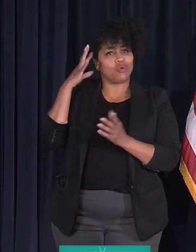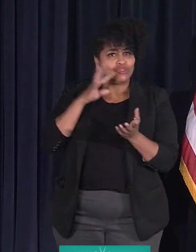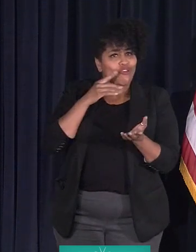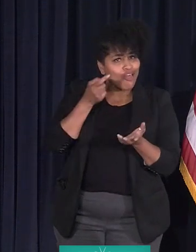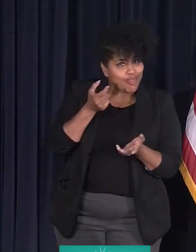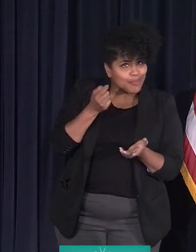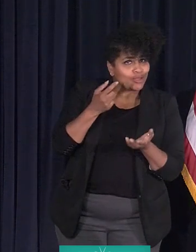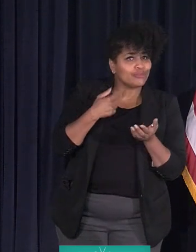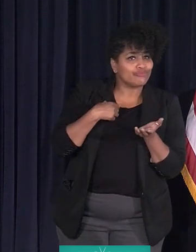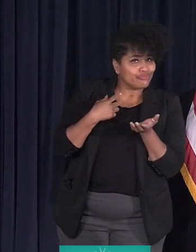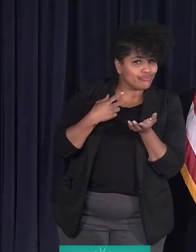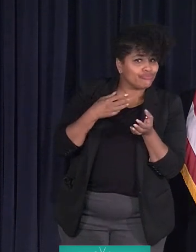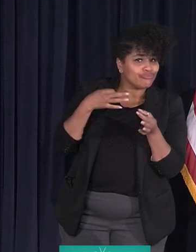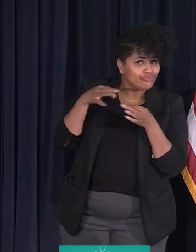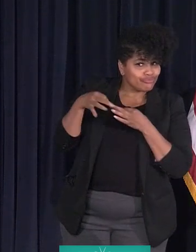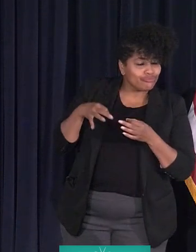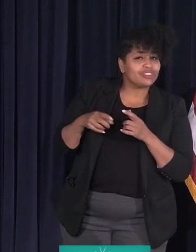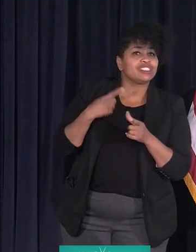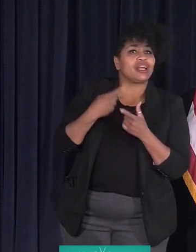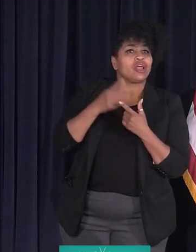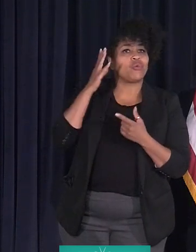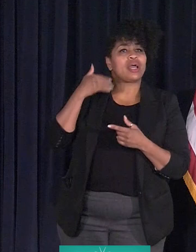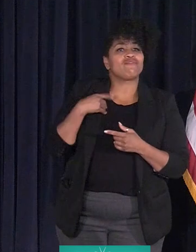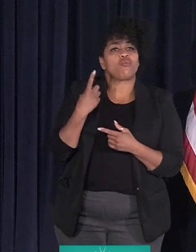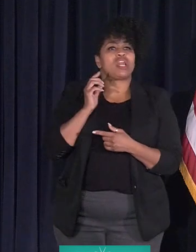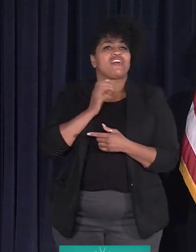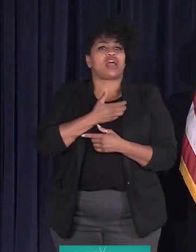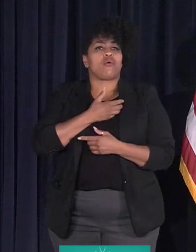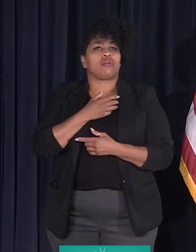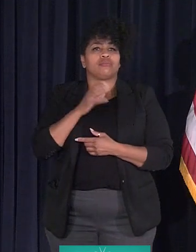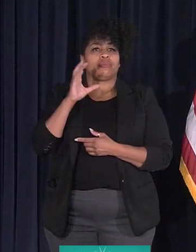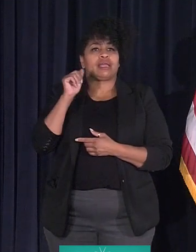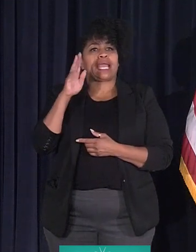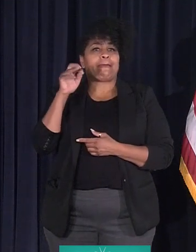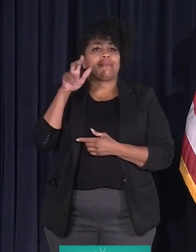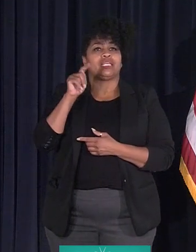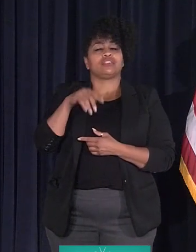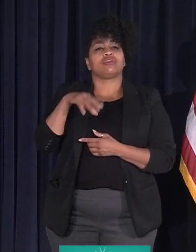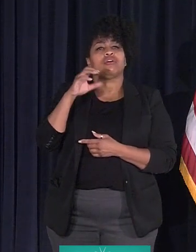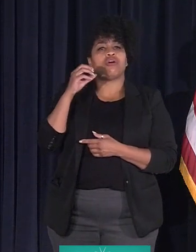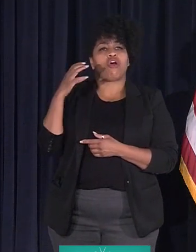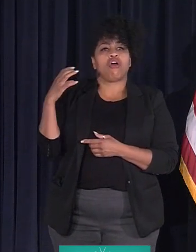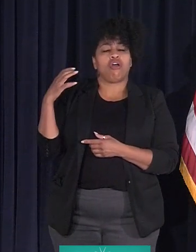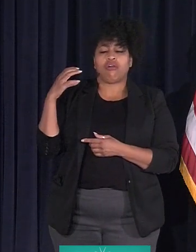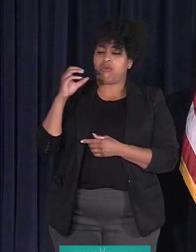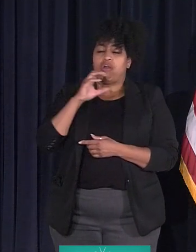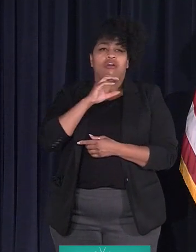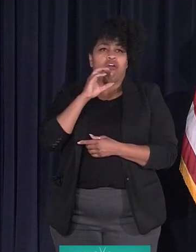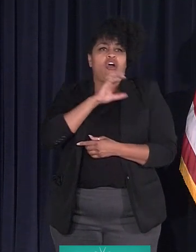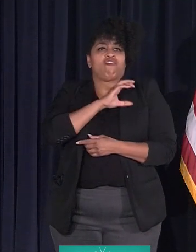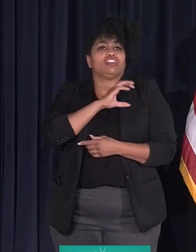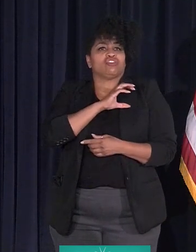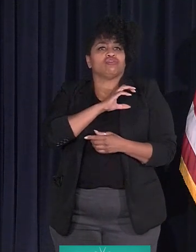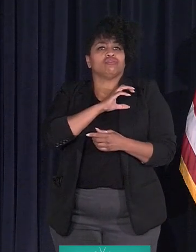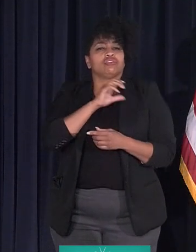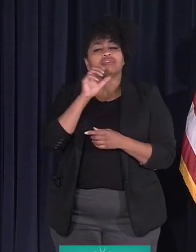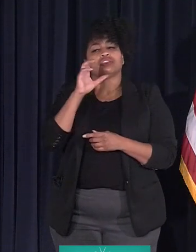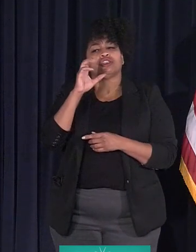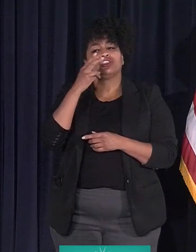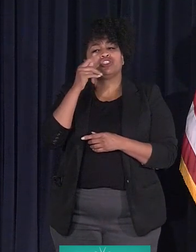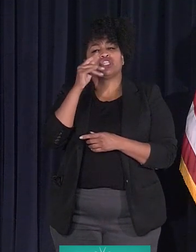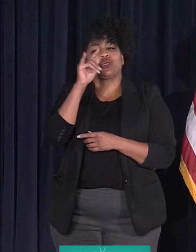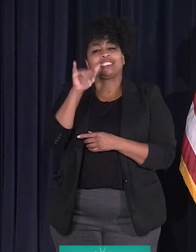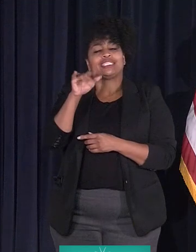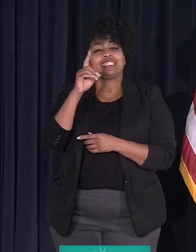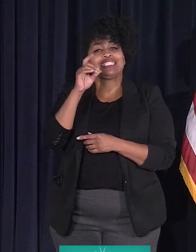Then we have one of our cabinet officers today, Charity Dean, the head of the Department of Civil Rights, Inclusion,